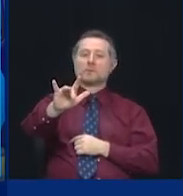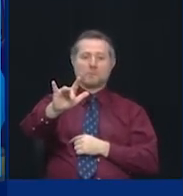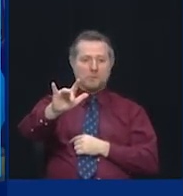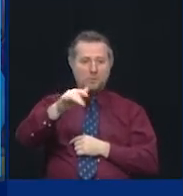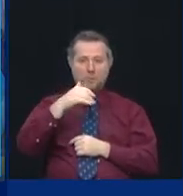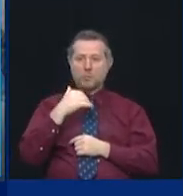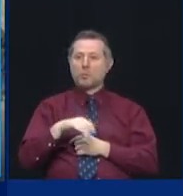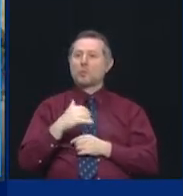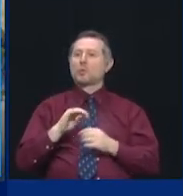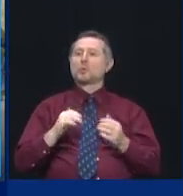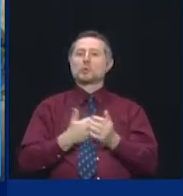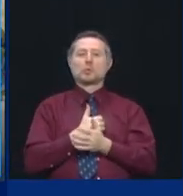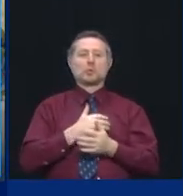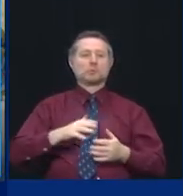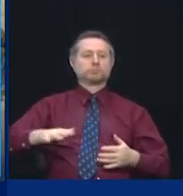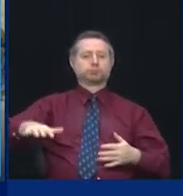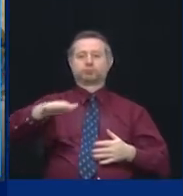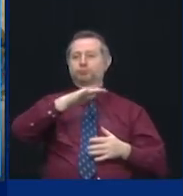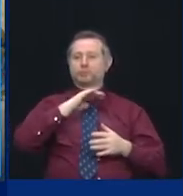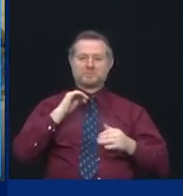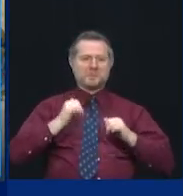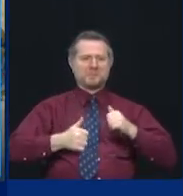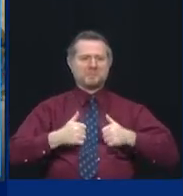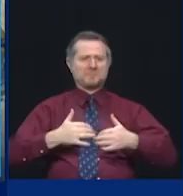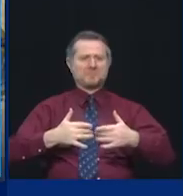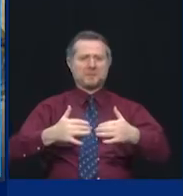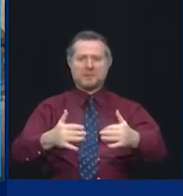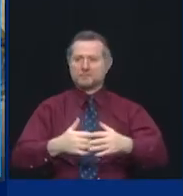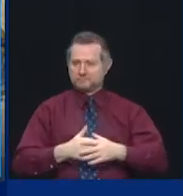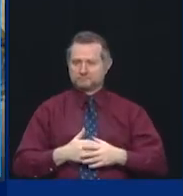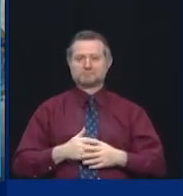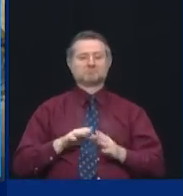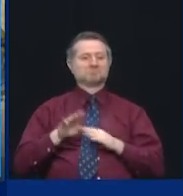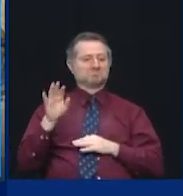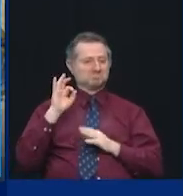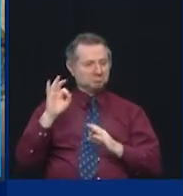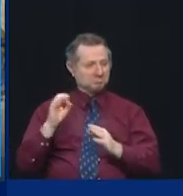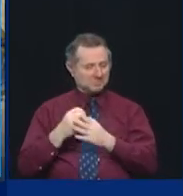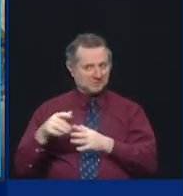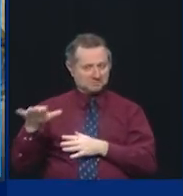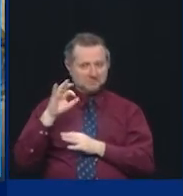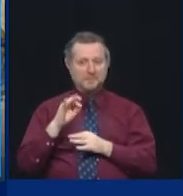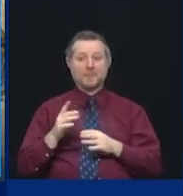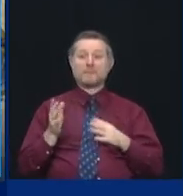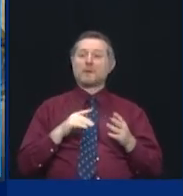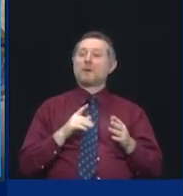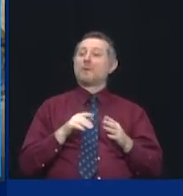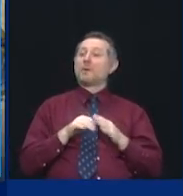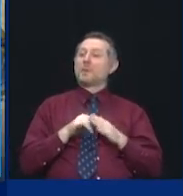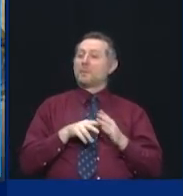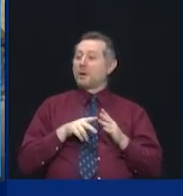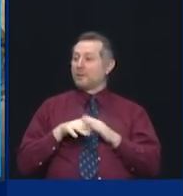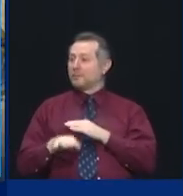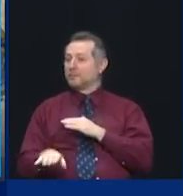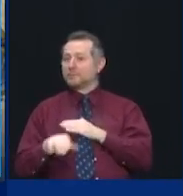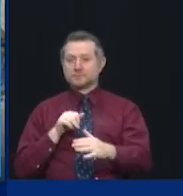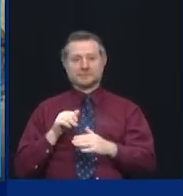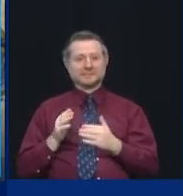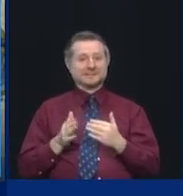of economic development and opportunity for us. Getting people into the city, making the commute